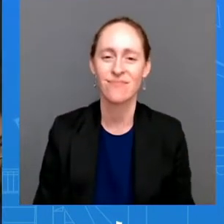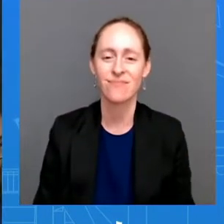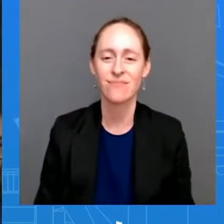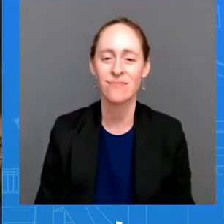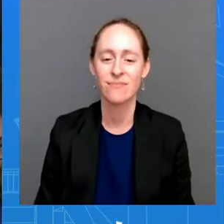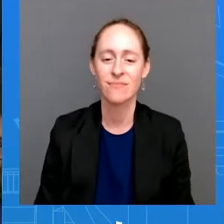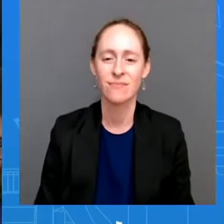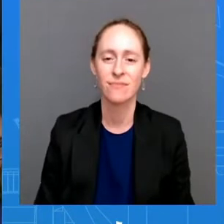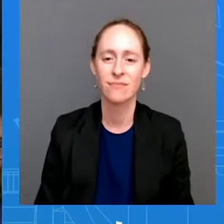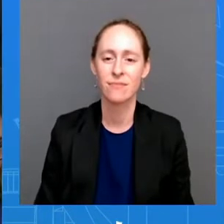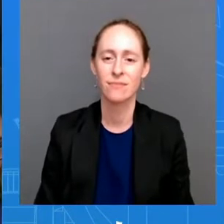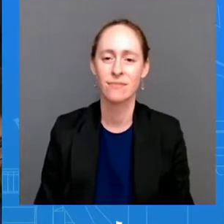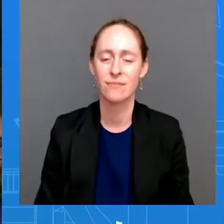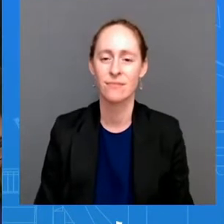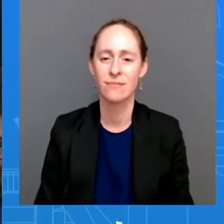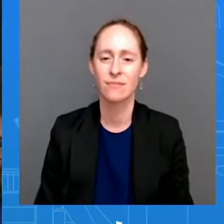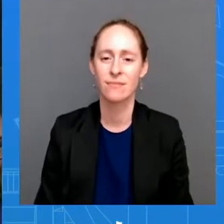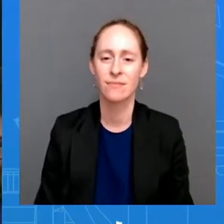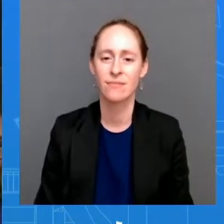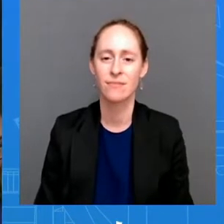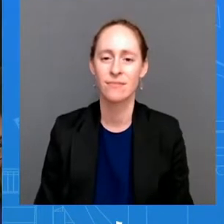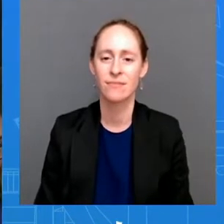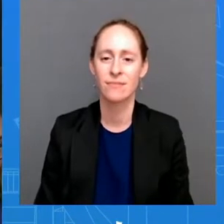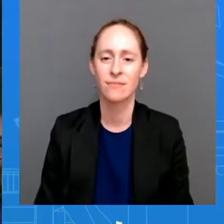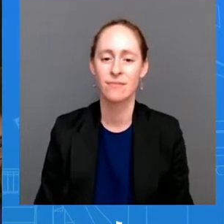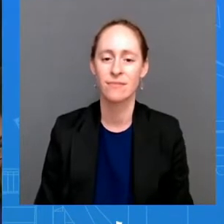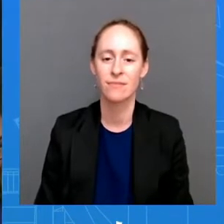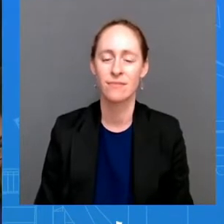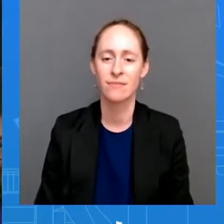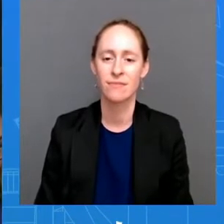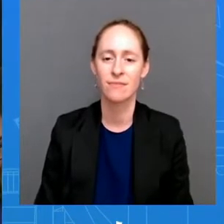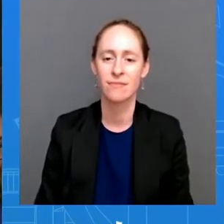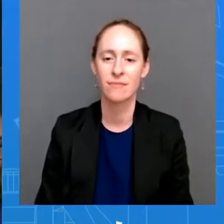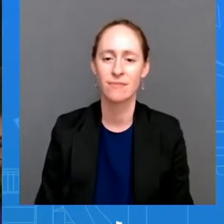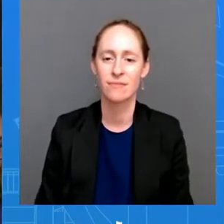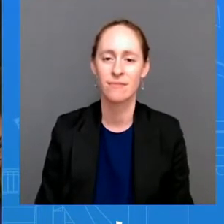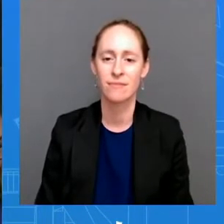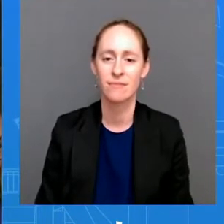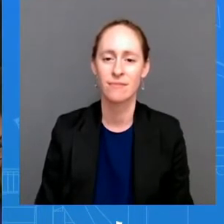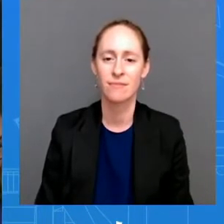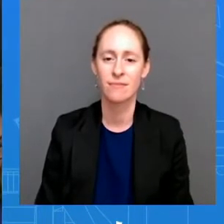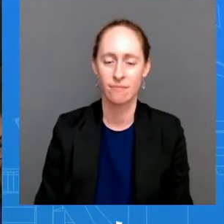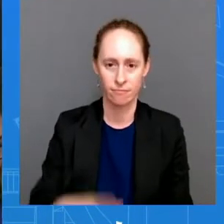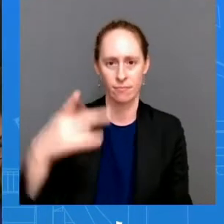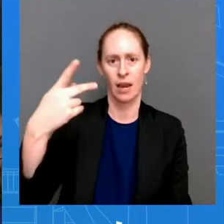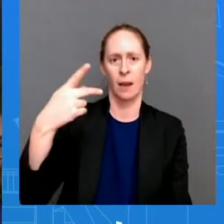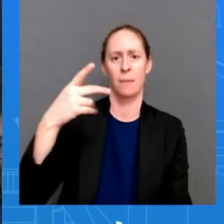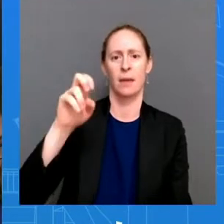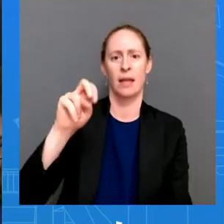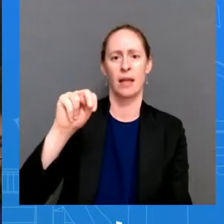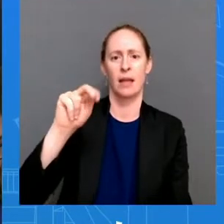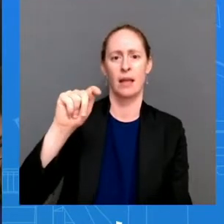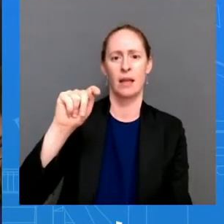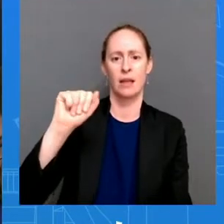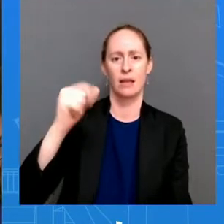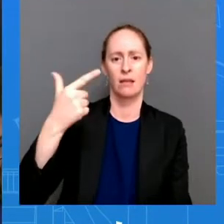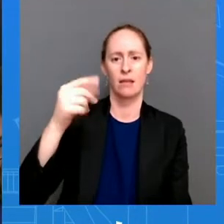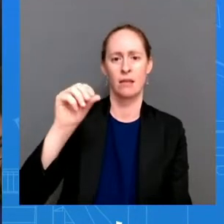january 6th from top pentagon and army officials deemed key witnesses in the capital attack that were